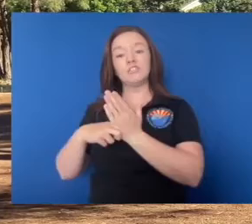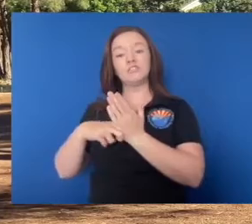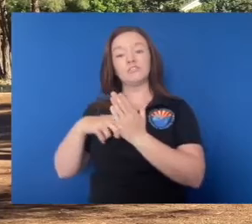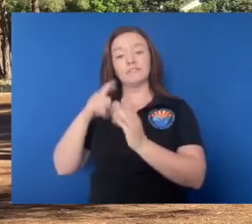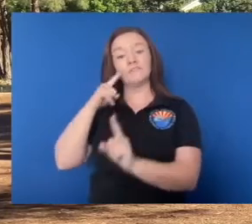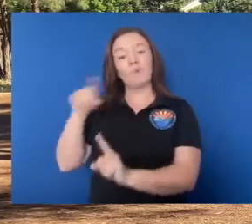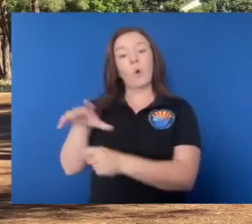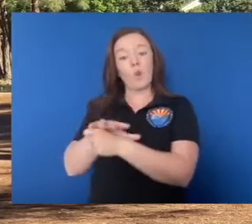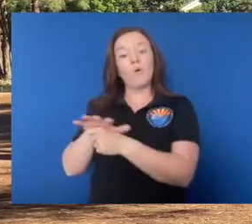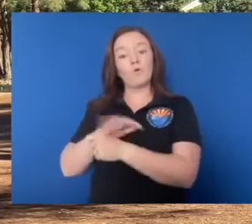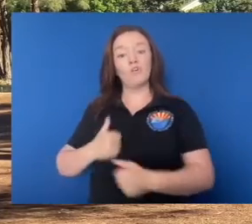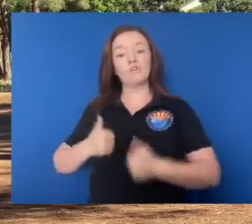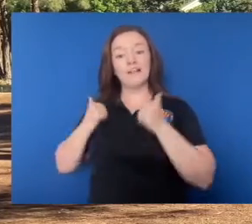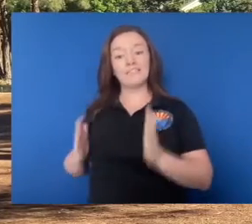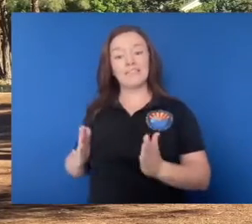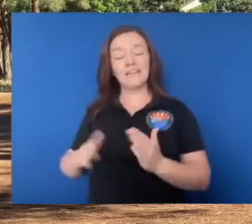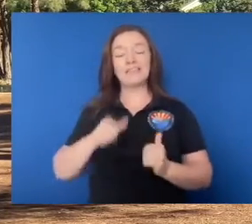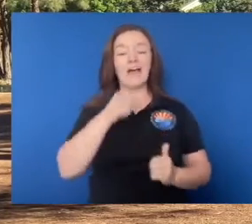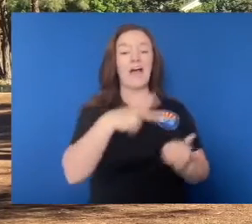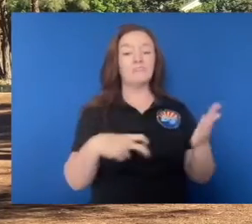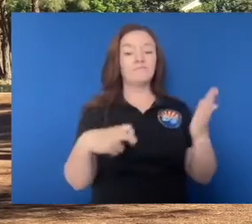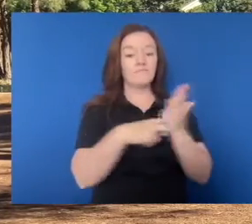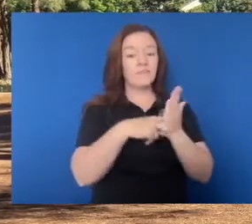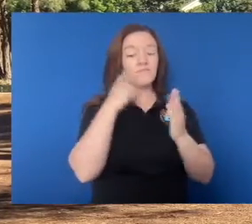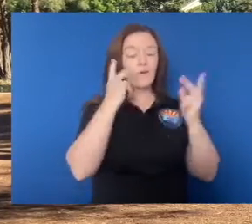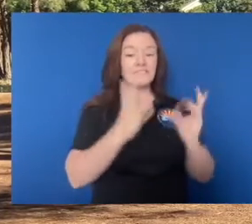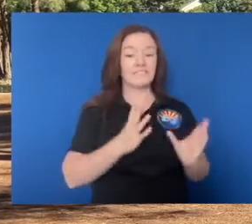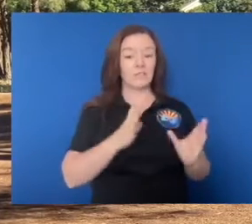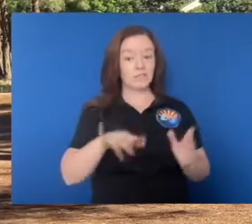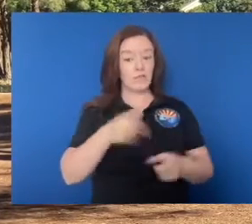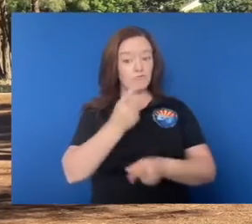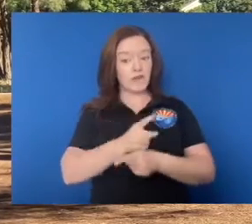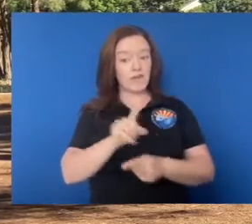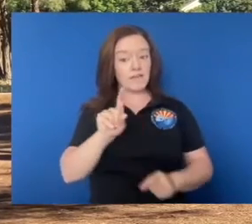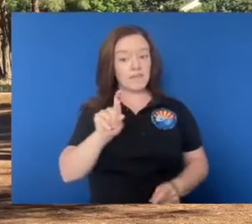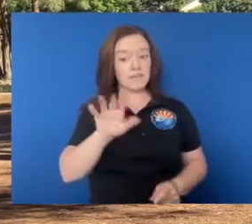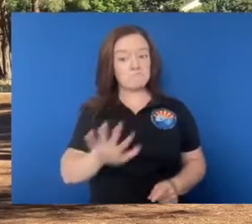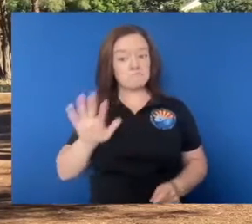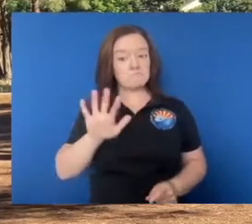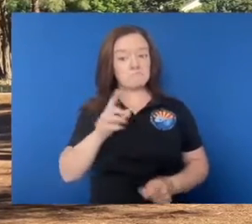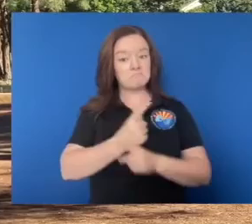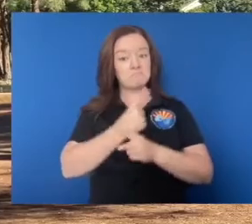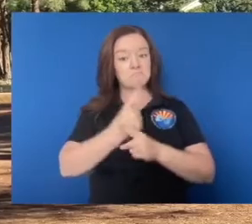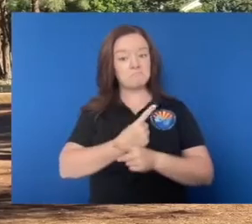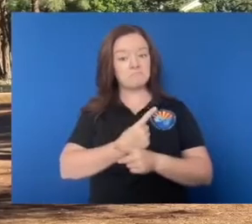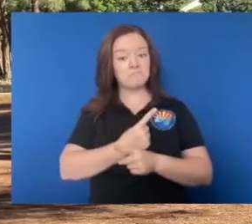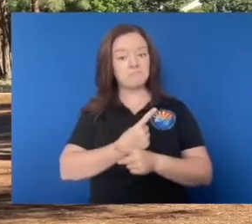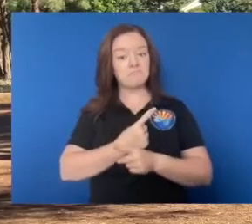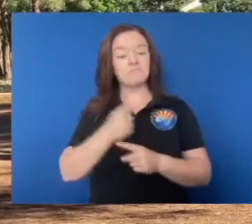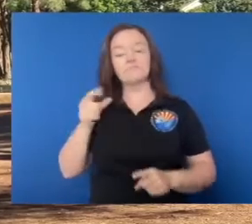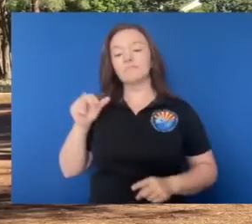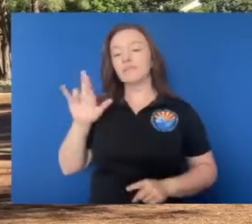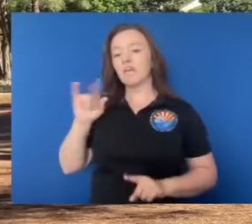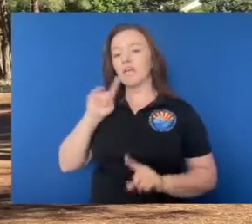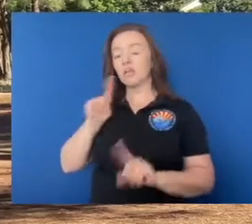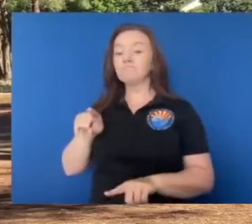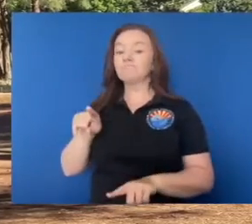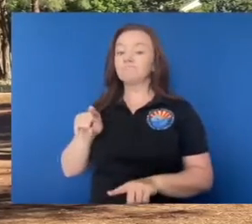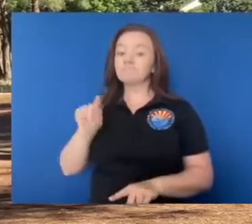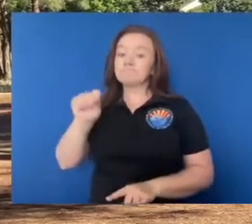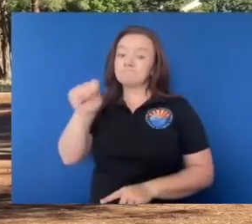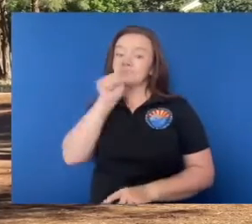issued were for local residents and half were for visitors. Is that pretty standard? That's